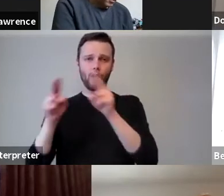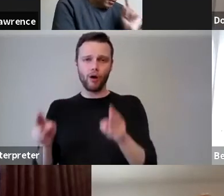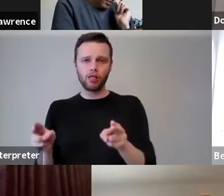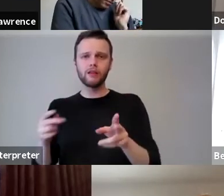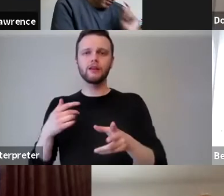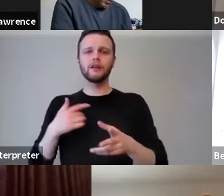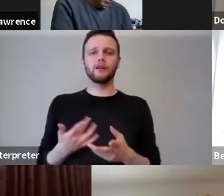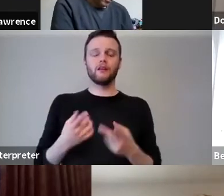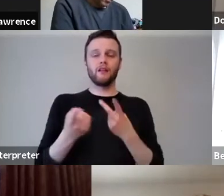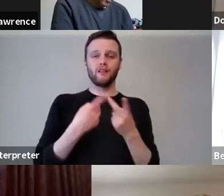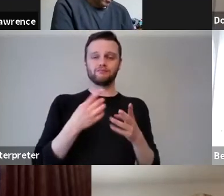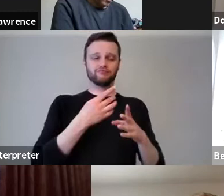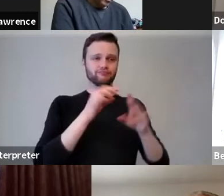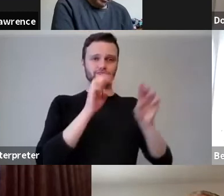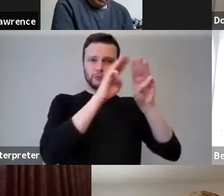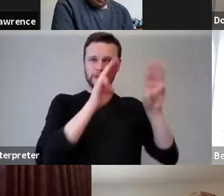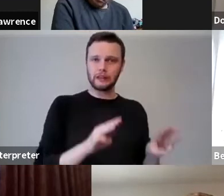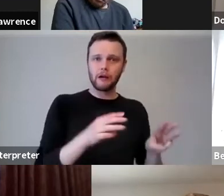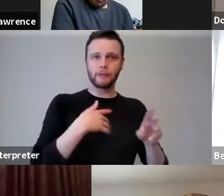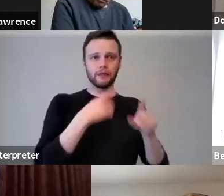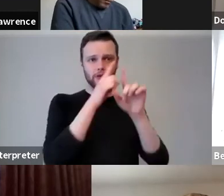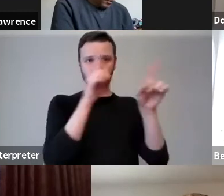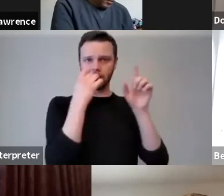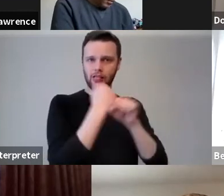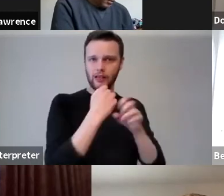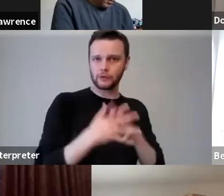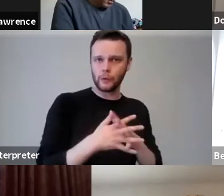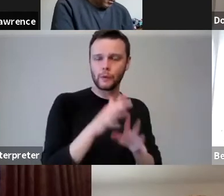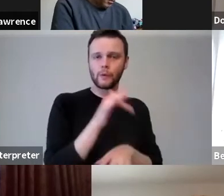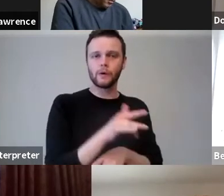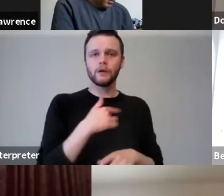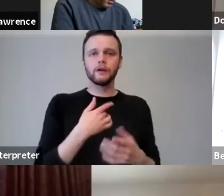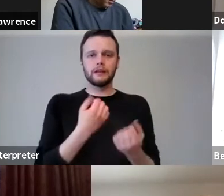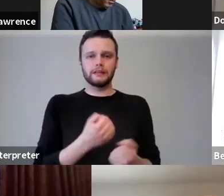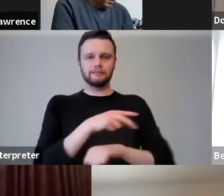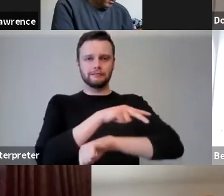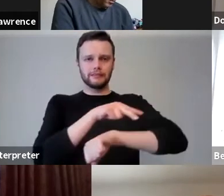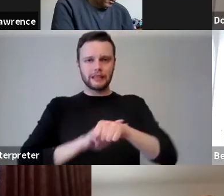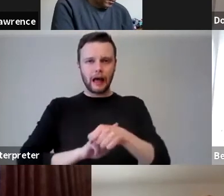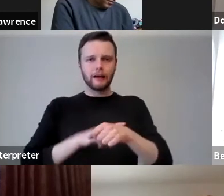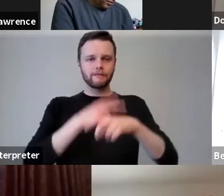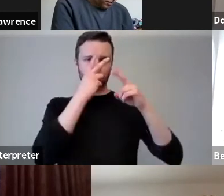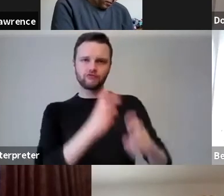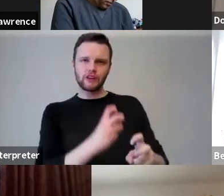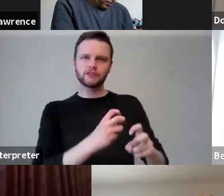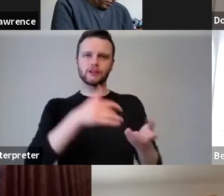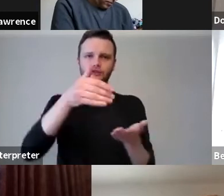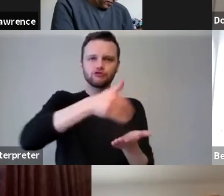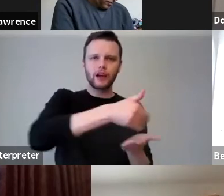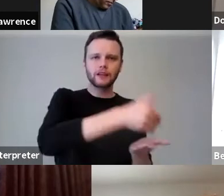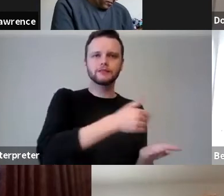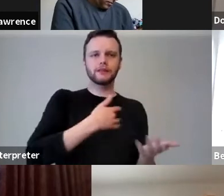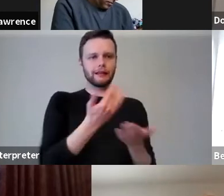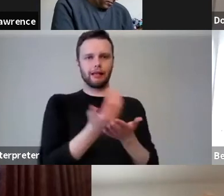Hunterian Museum of Glasgow University is located in terms of its staff, its research, its curators and its